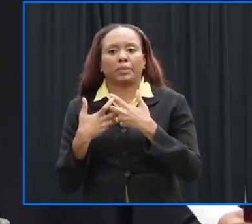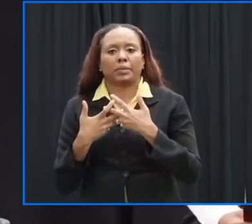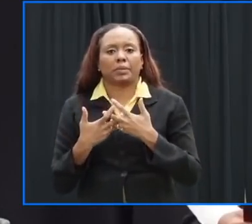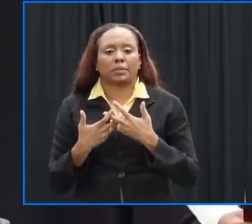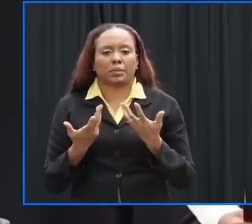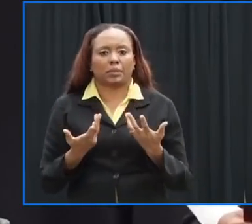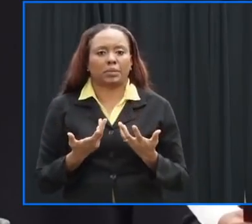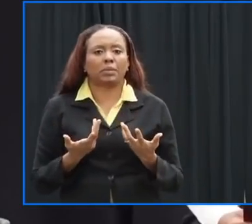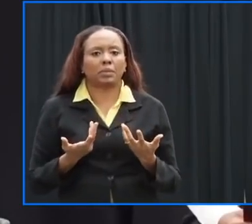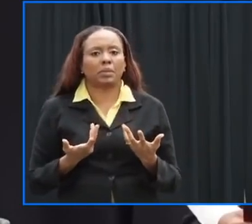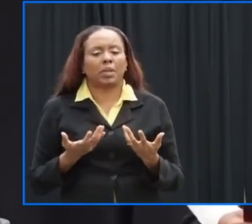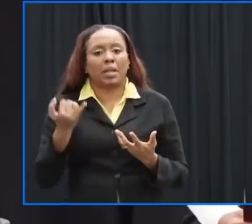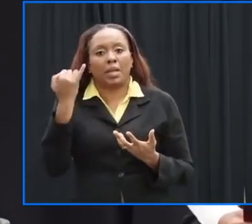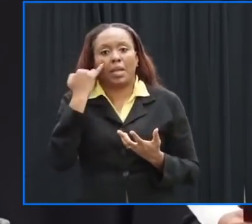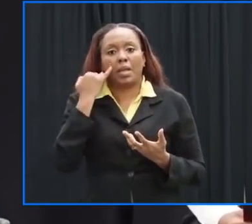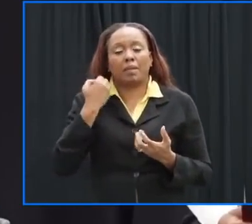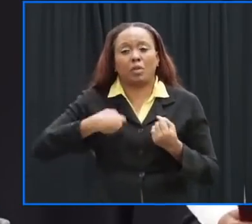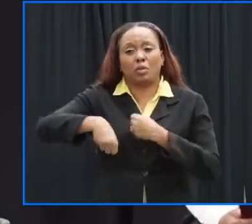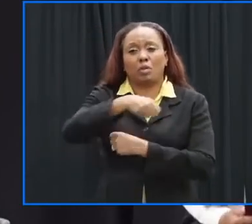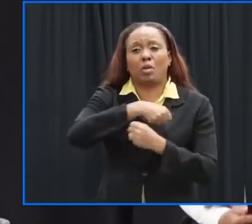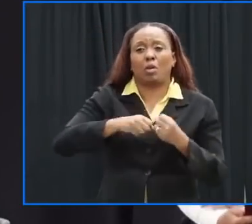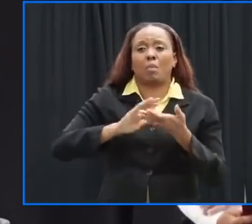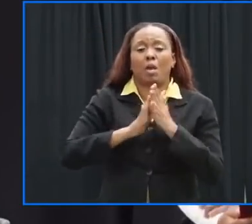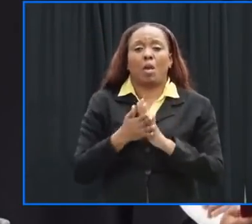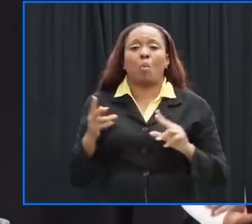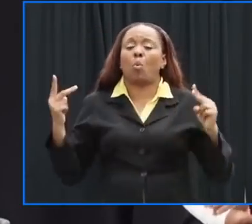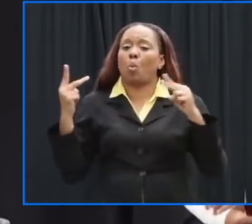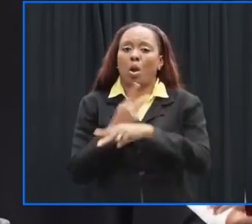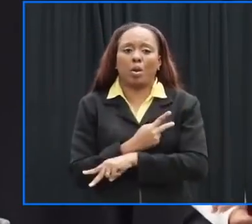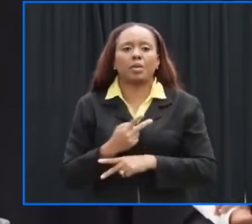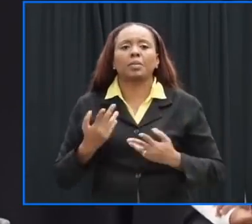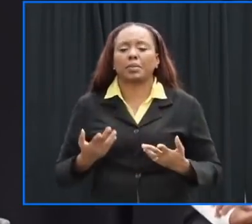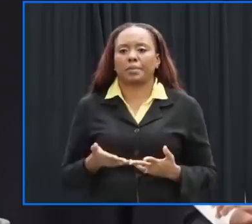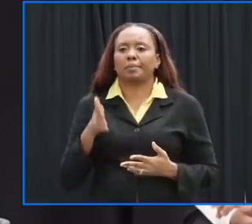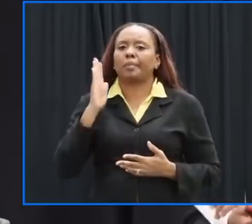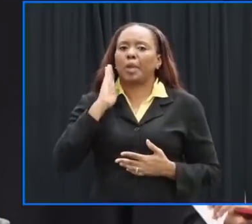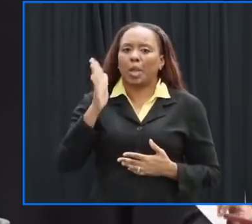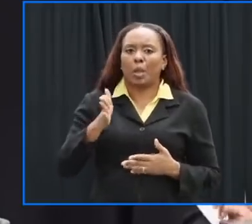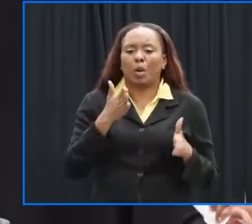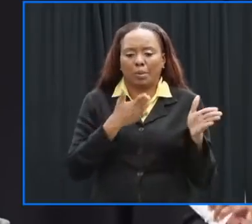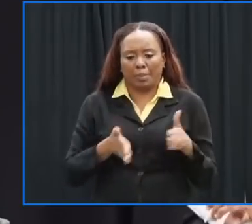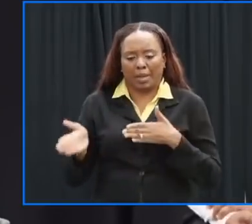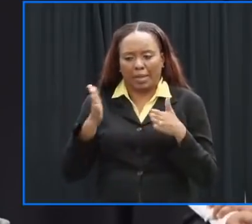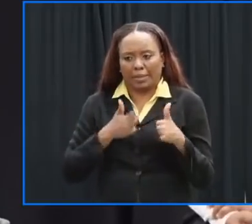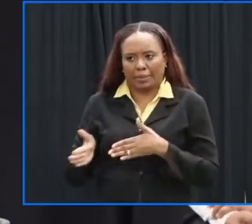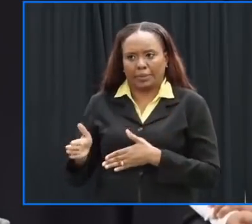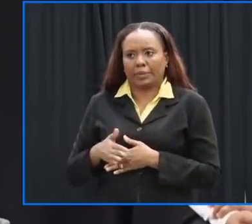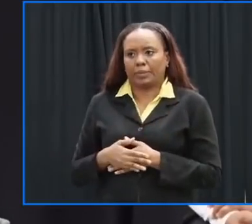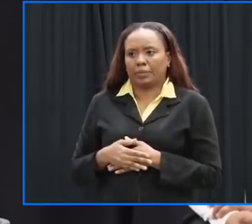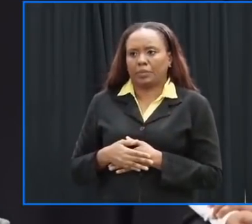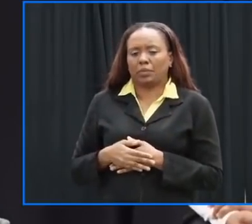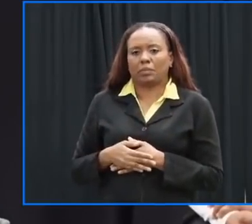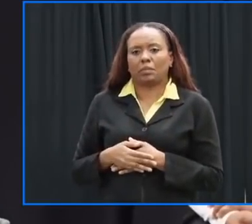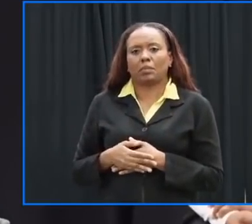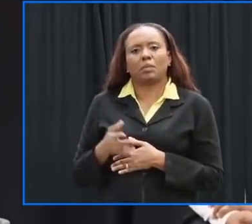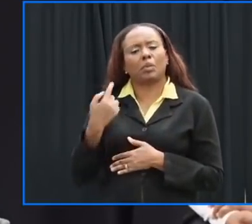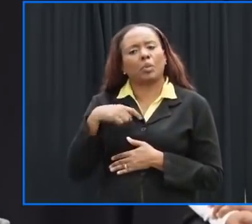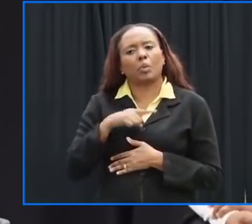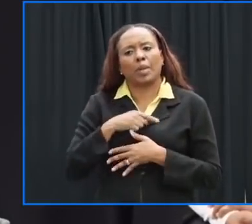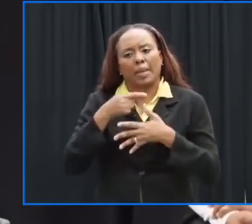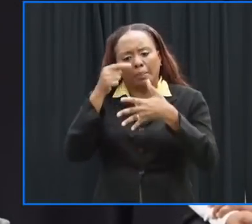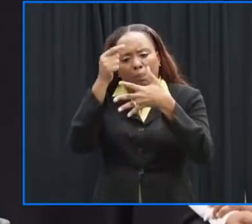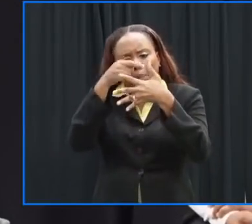that it reaches the worst you are hearing a greater level of preparation and a greater level of detail